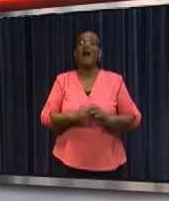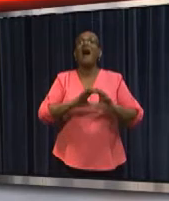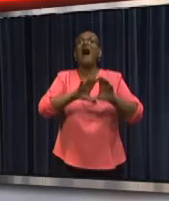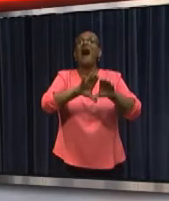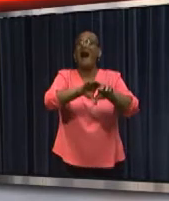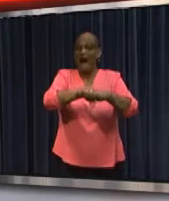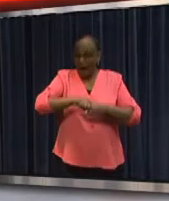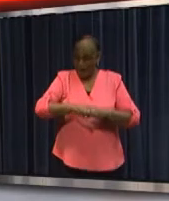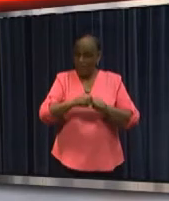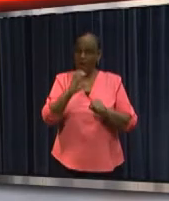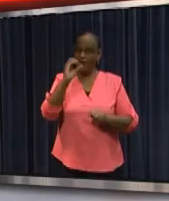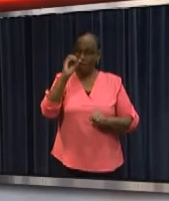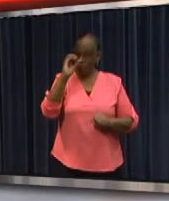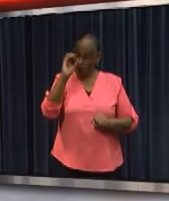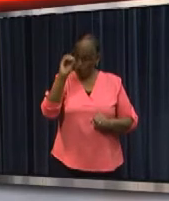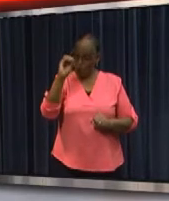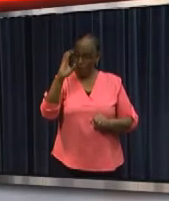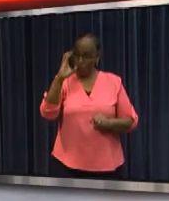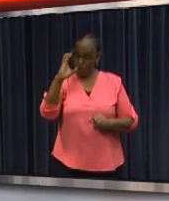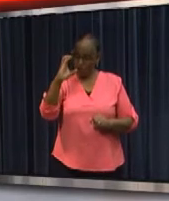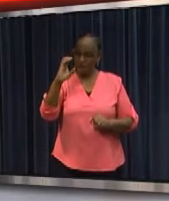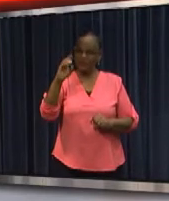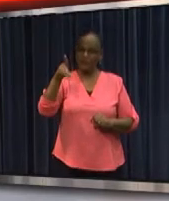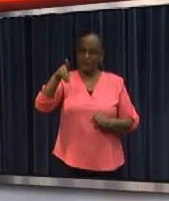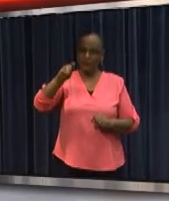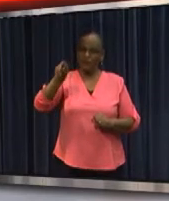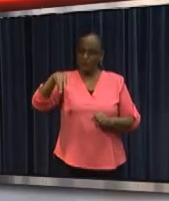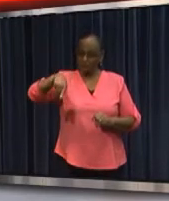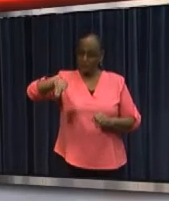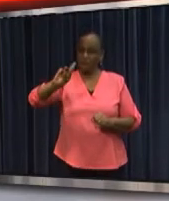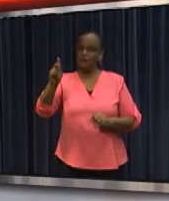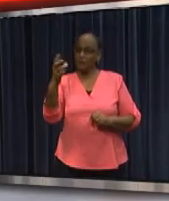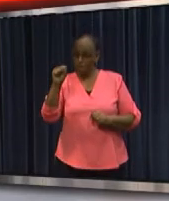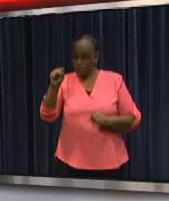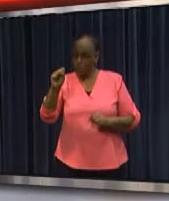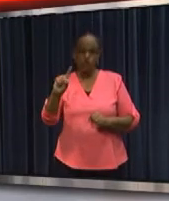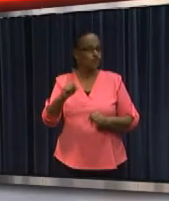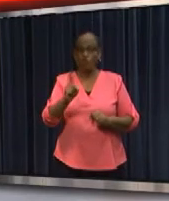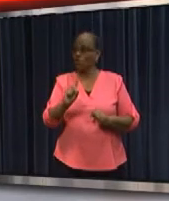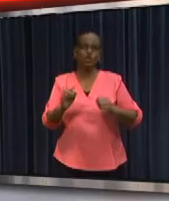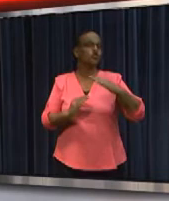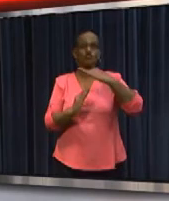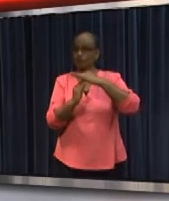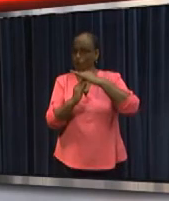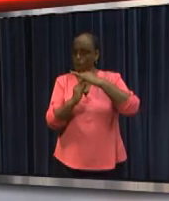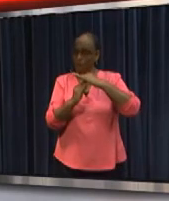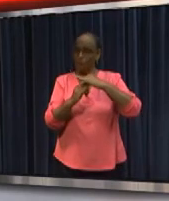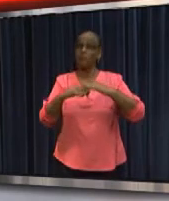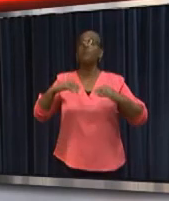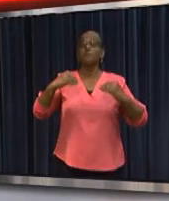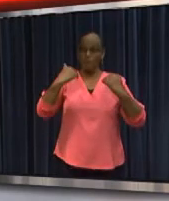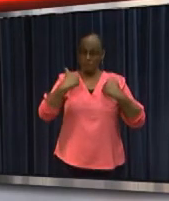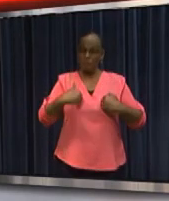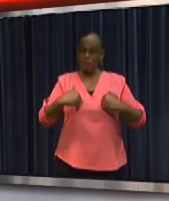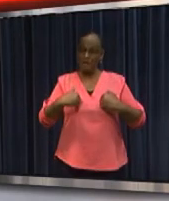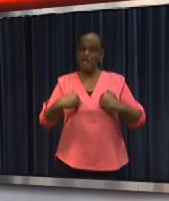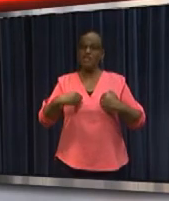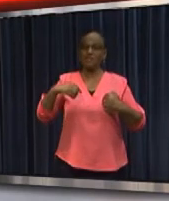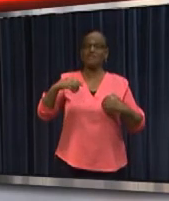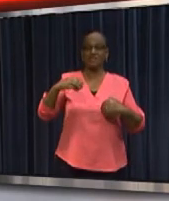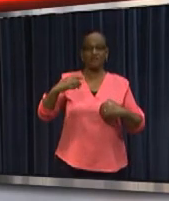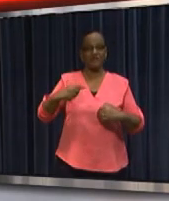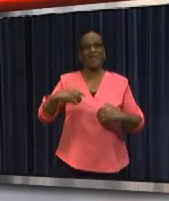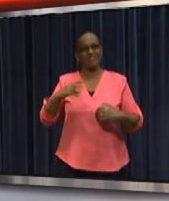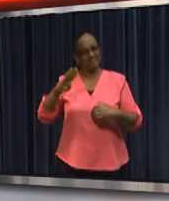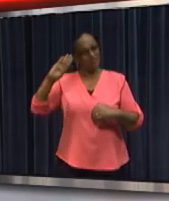not been stopped. There are still members of the Ministry of Defense and Justice and Police linked to this